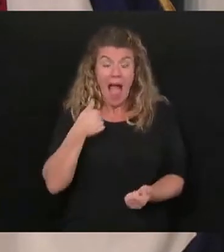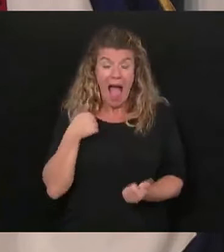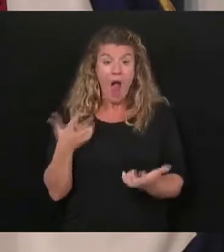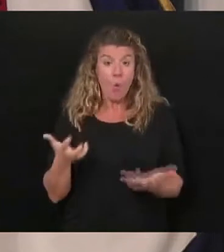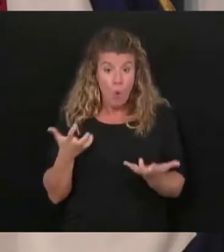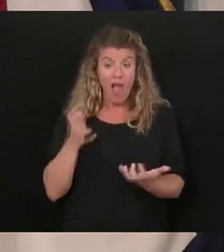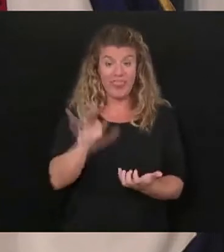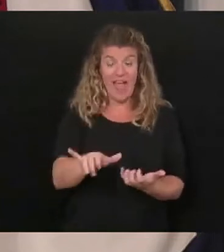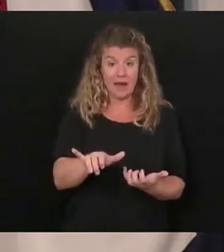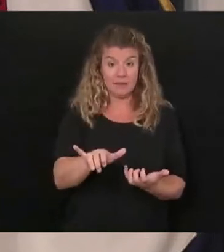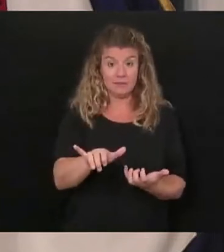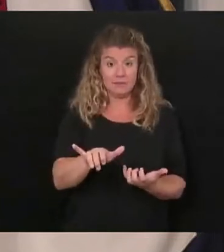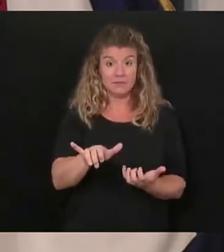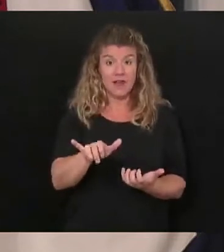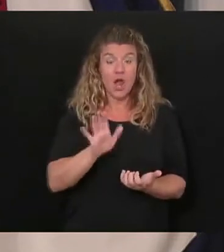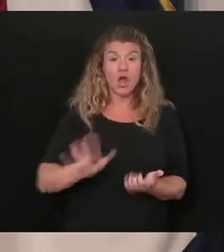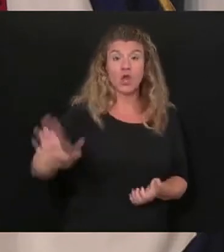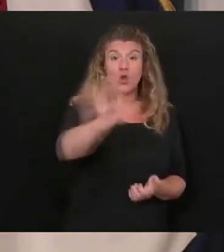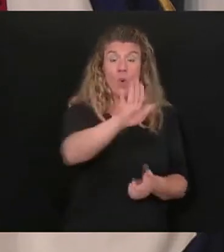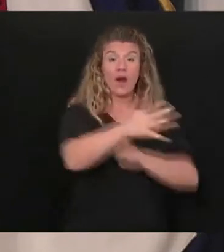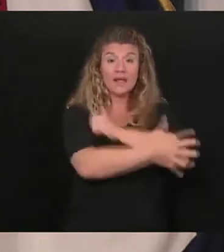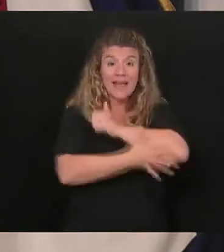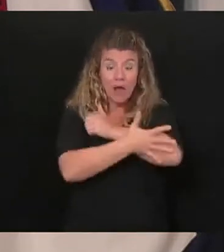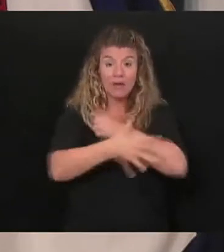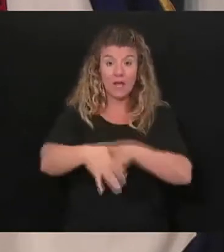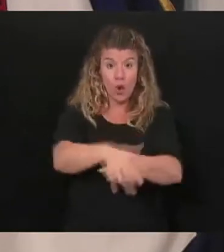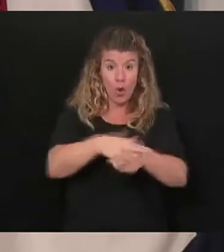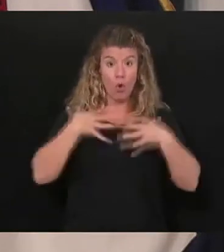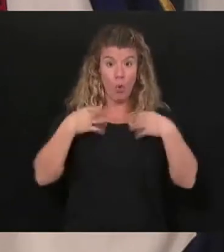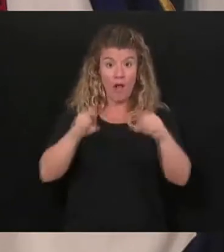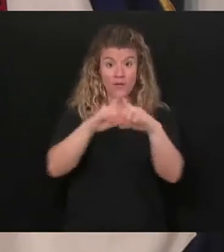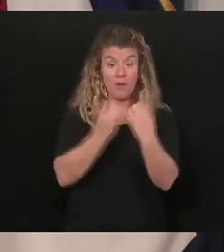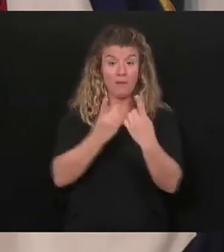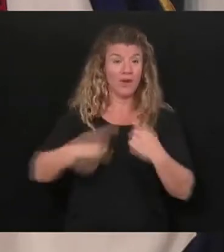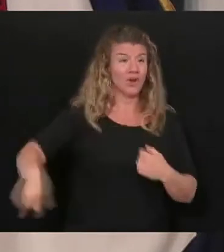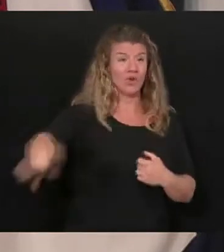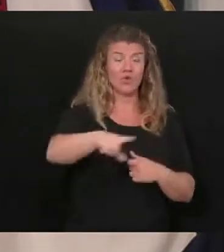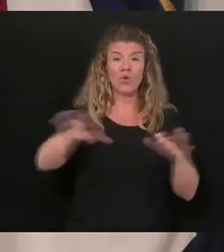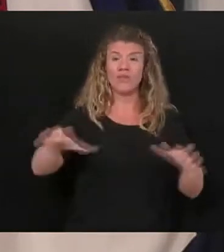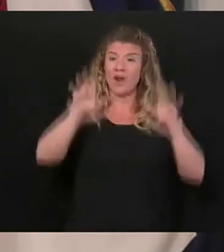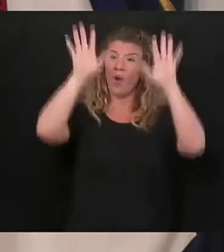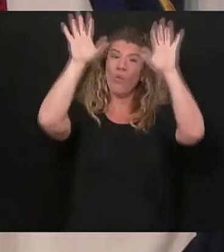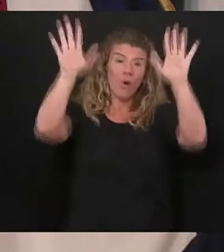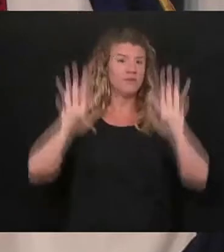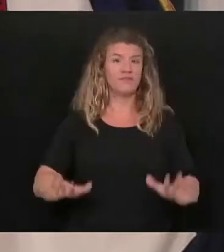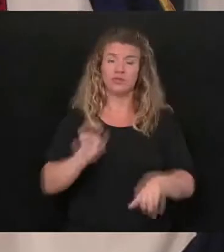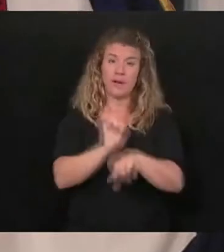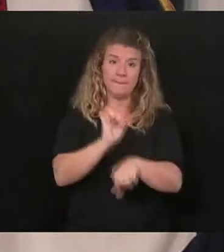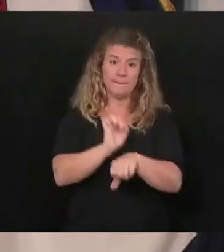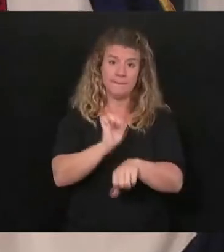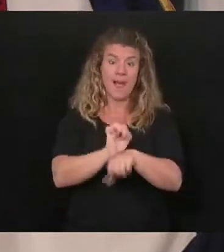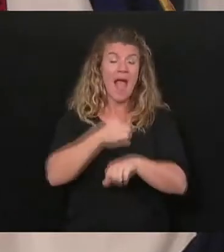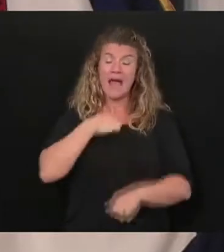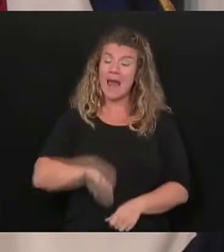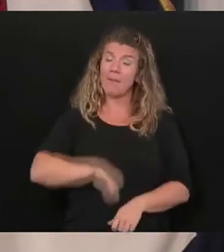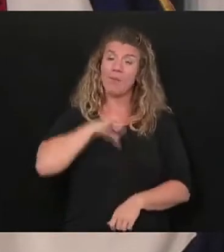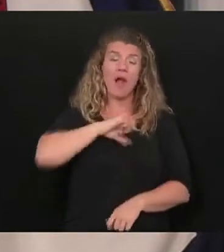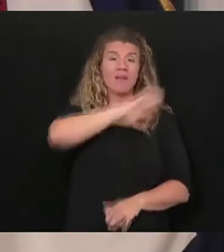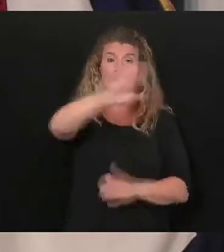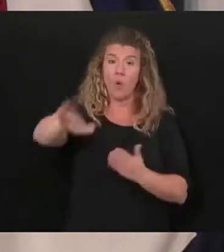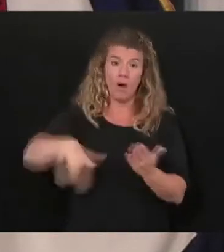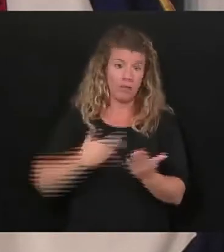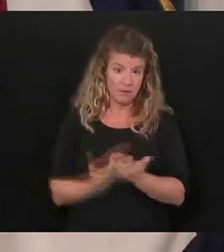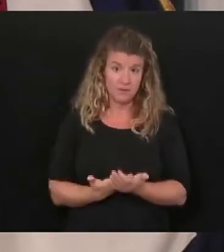departments to hear me and hear me really clearly. You have done one whale of a job and I am so proud of you. It's